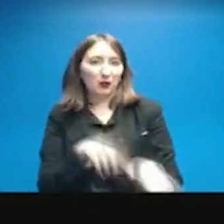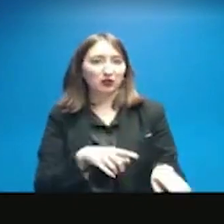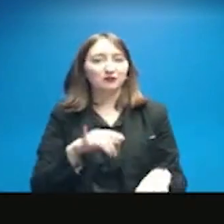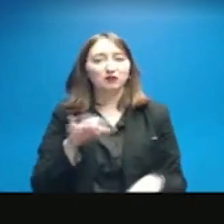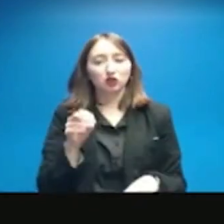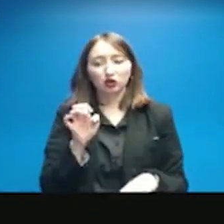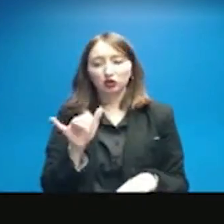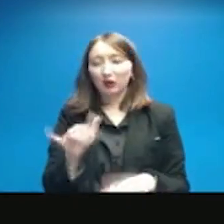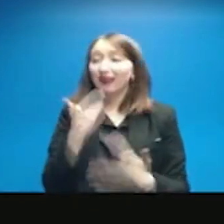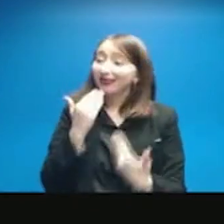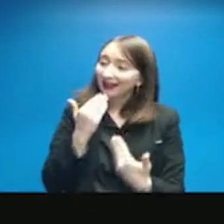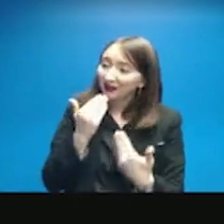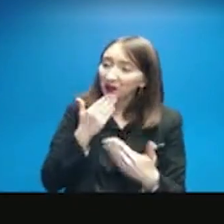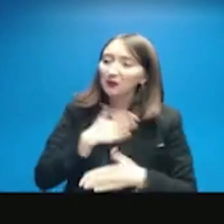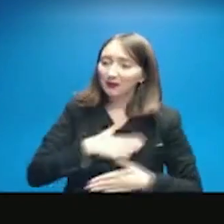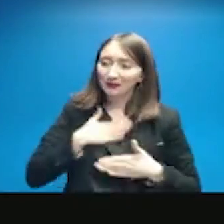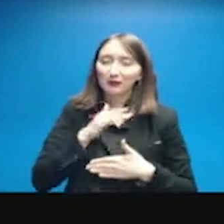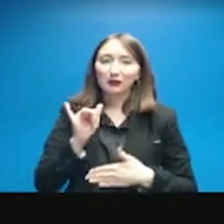I appreciate that.